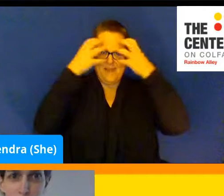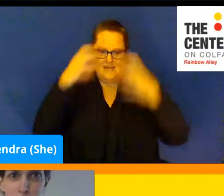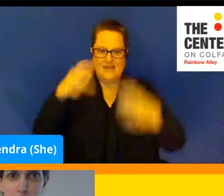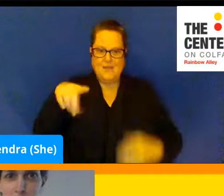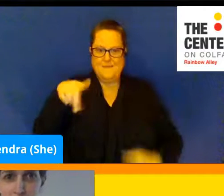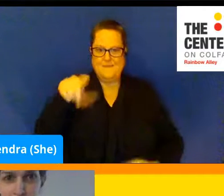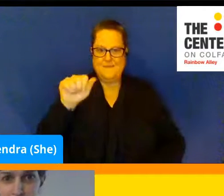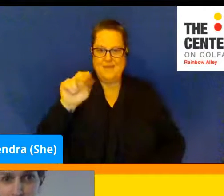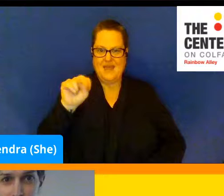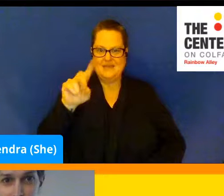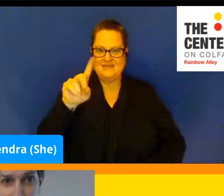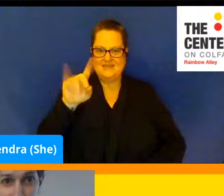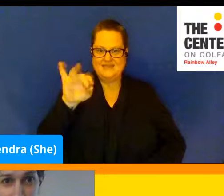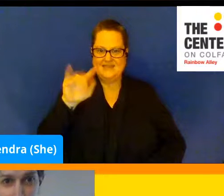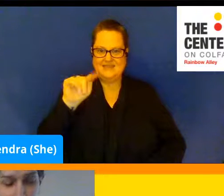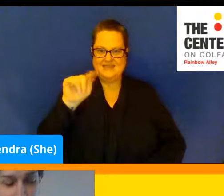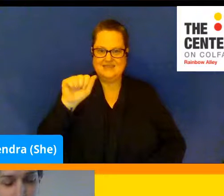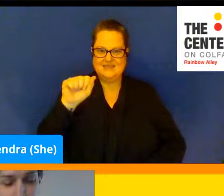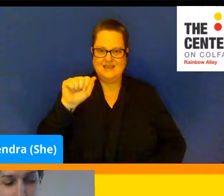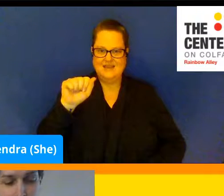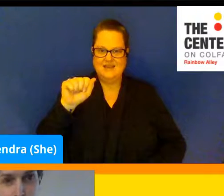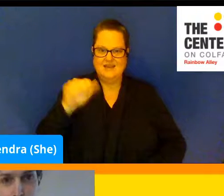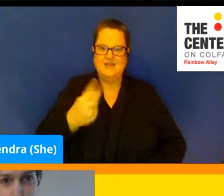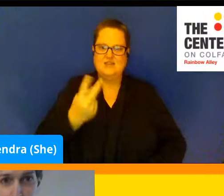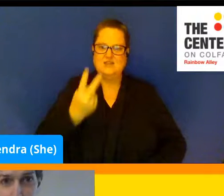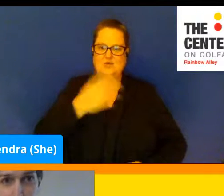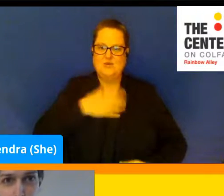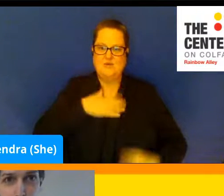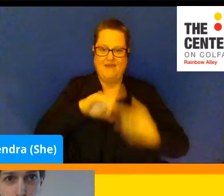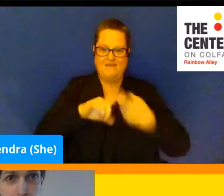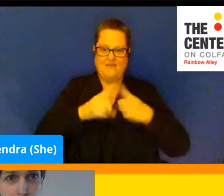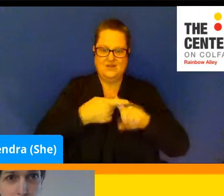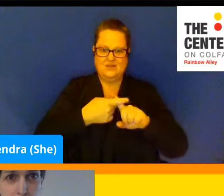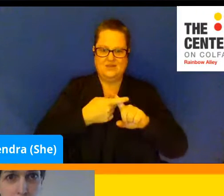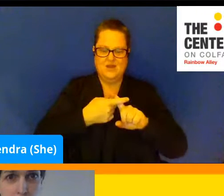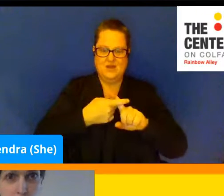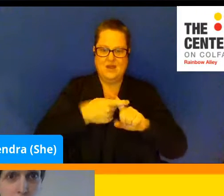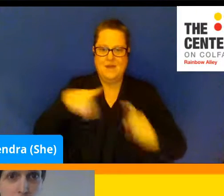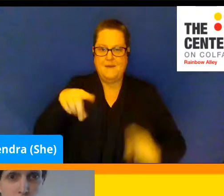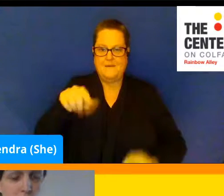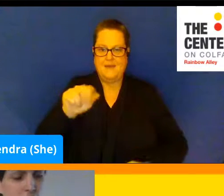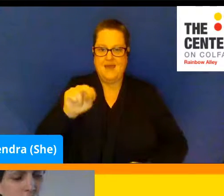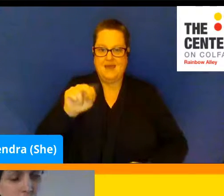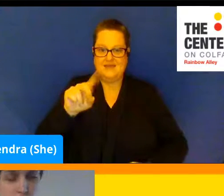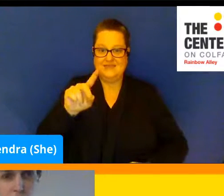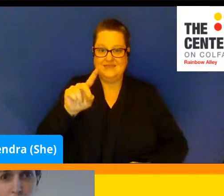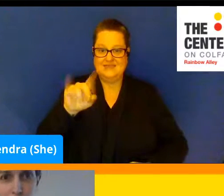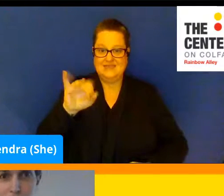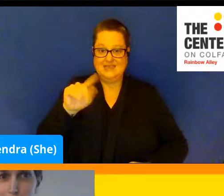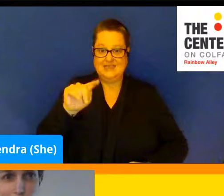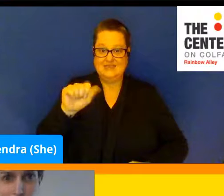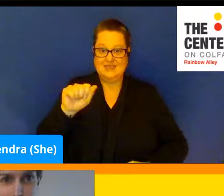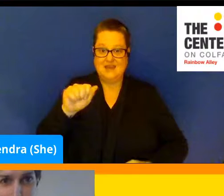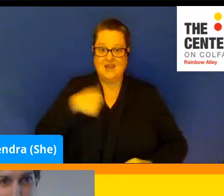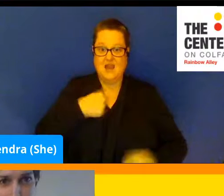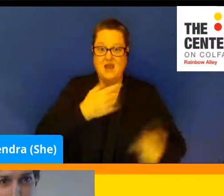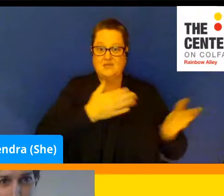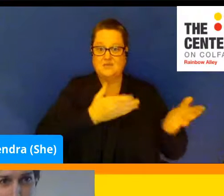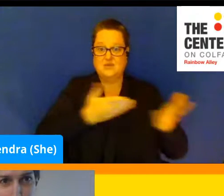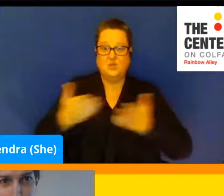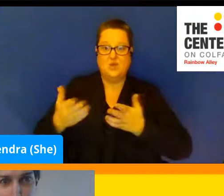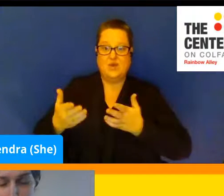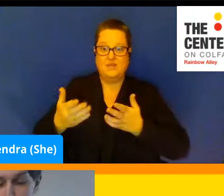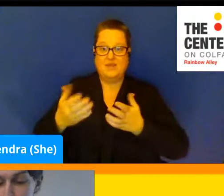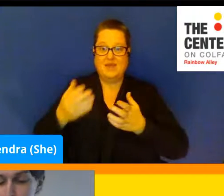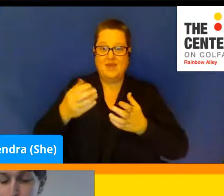These are two of my friends that I like to hang out with. Pandita comes with me whenever I travel. She always seems to find